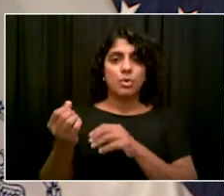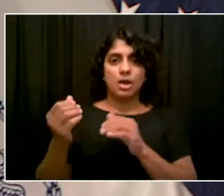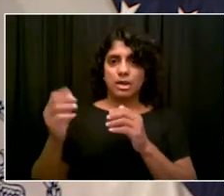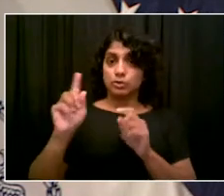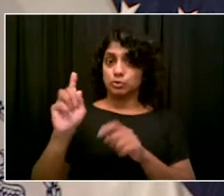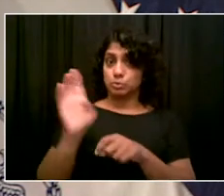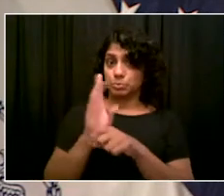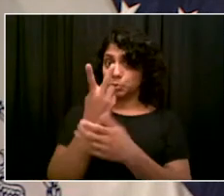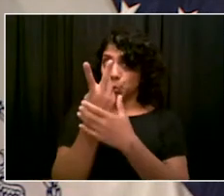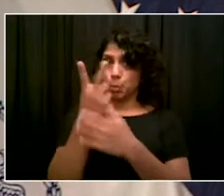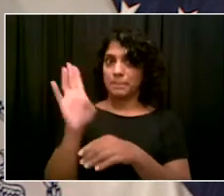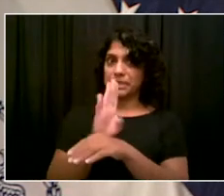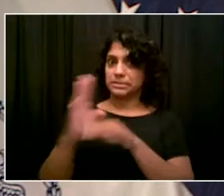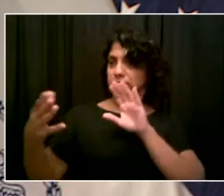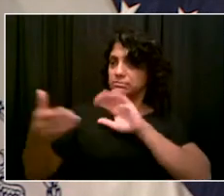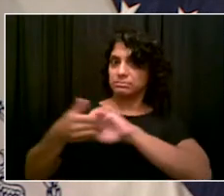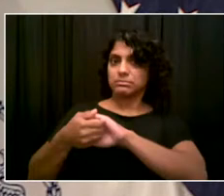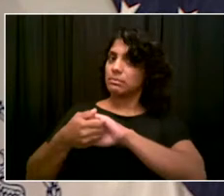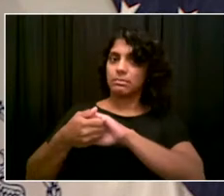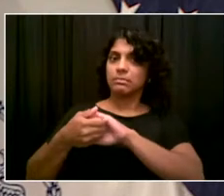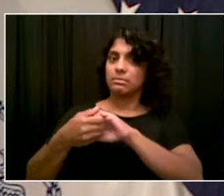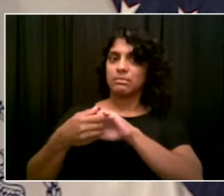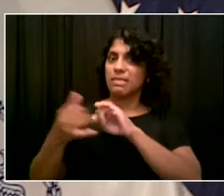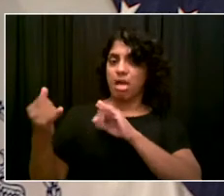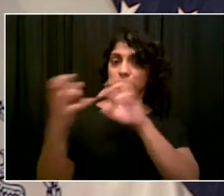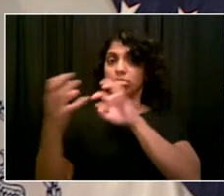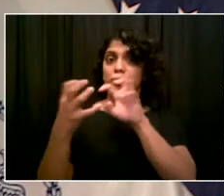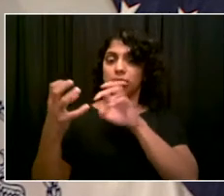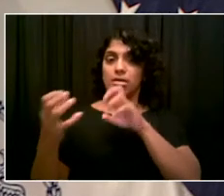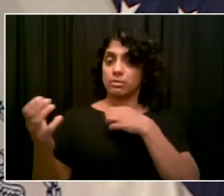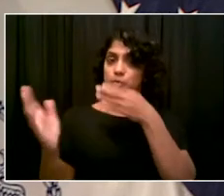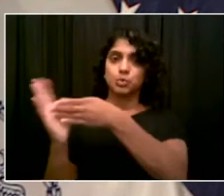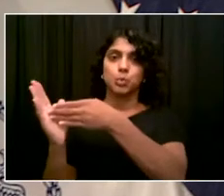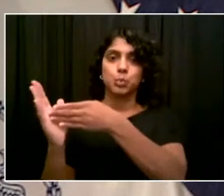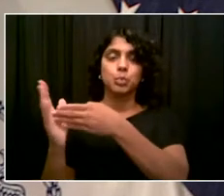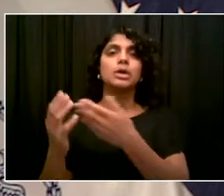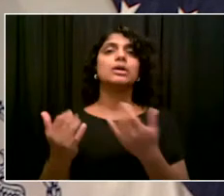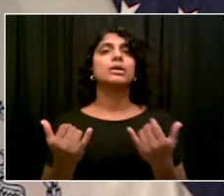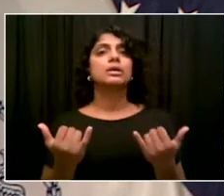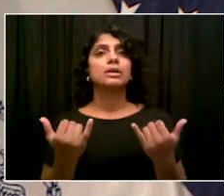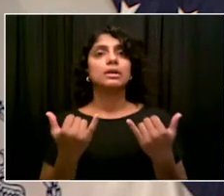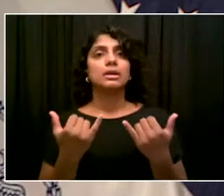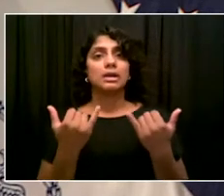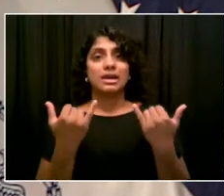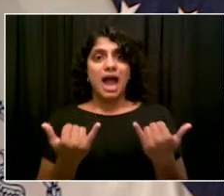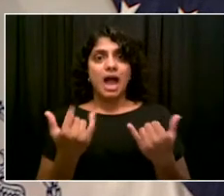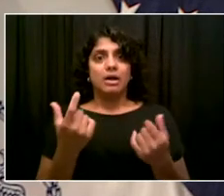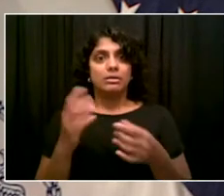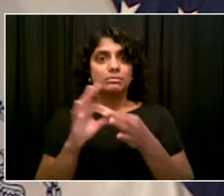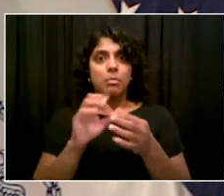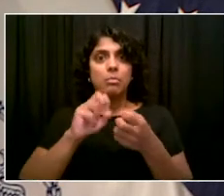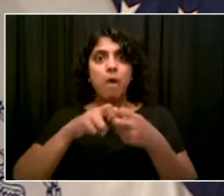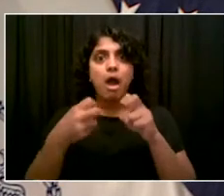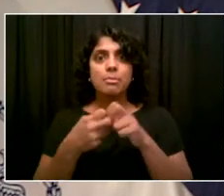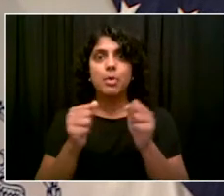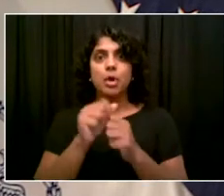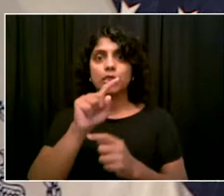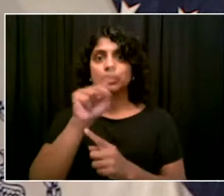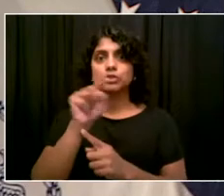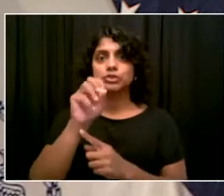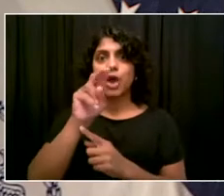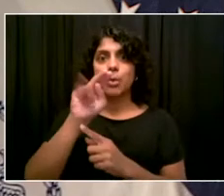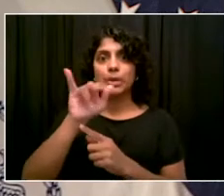therefore, there's no timeline for when the market is going to reopen, meaning that the area is left indefinitely without